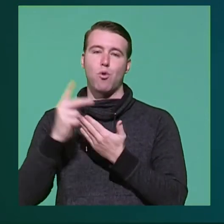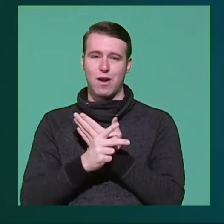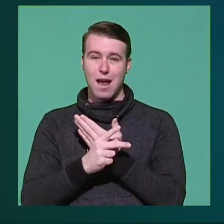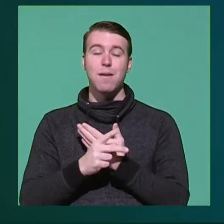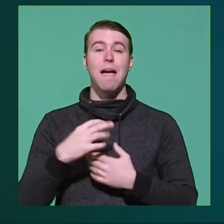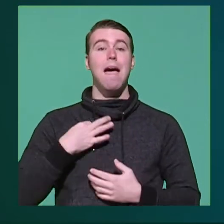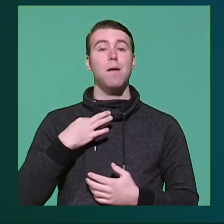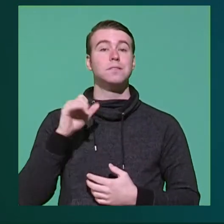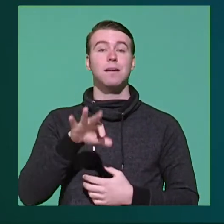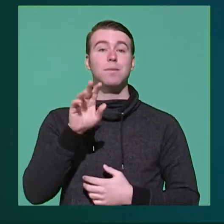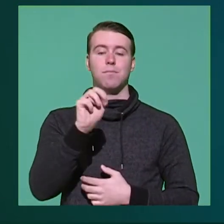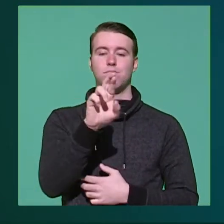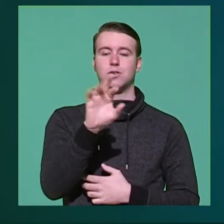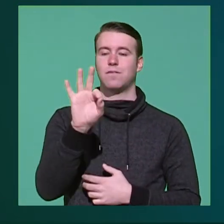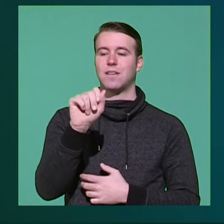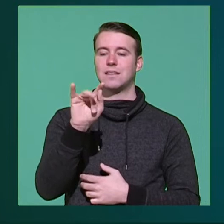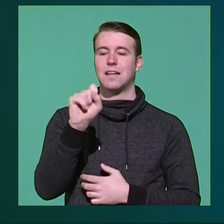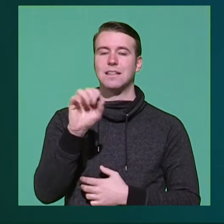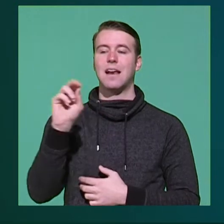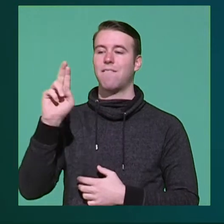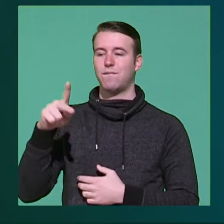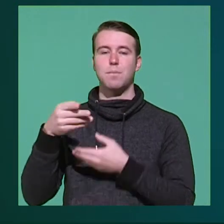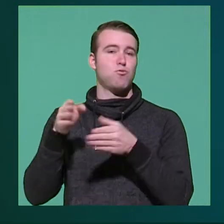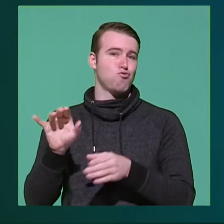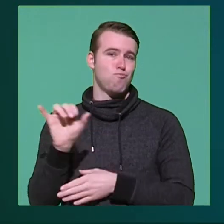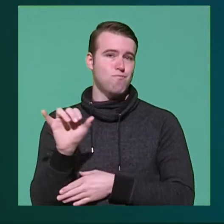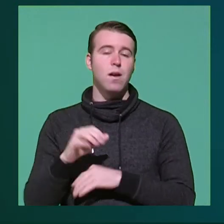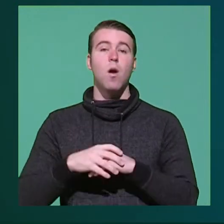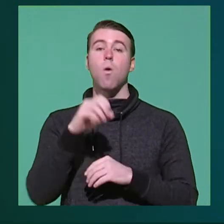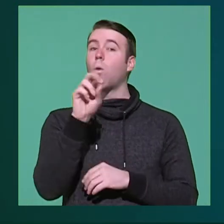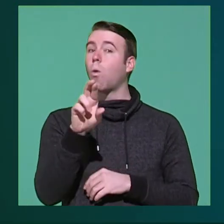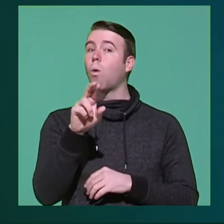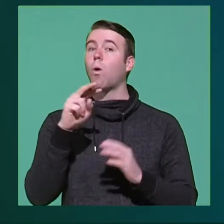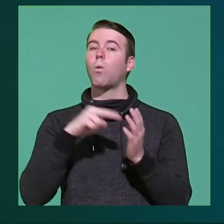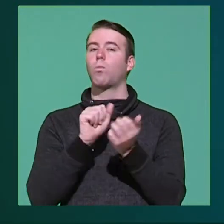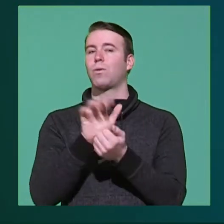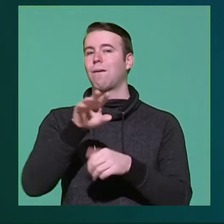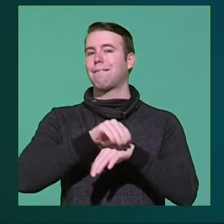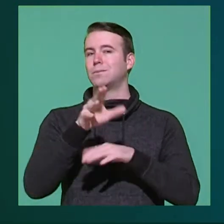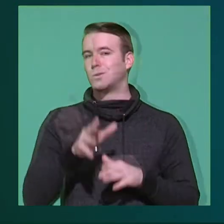Applications can be picked up from Mr. Fariaz's End-It VP room or with your counselor.